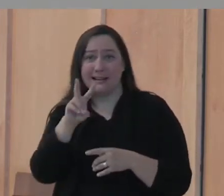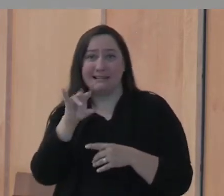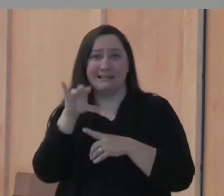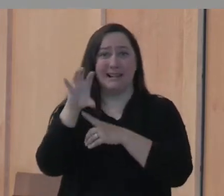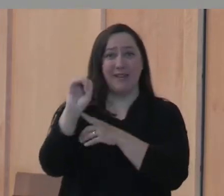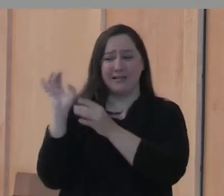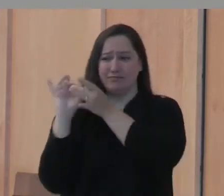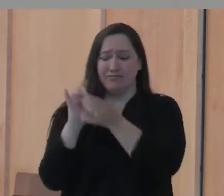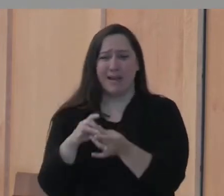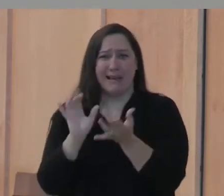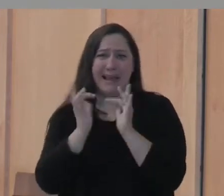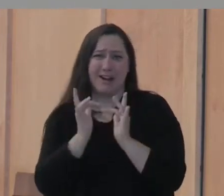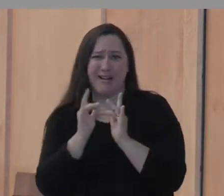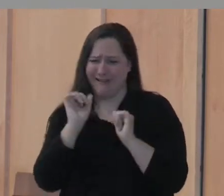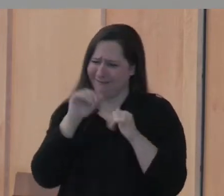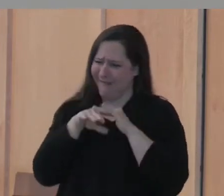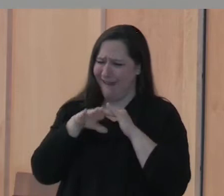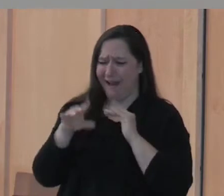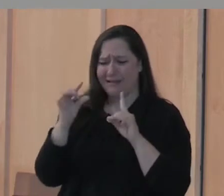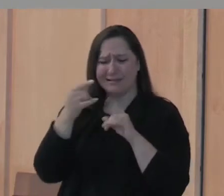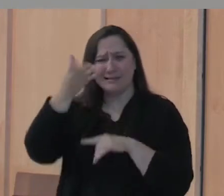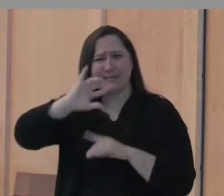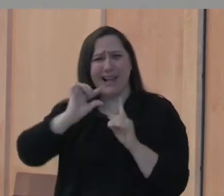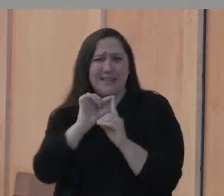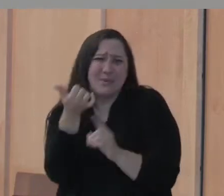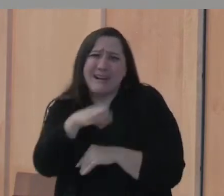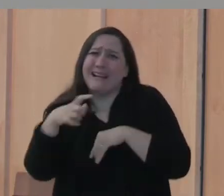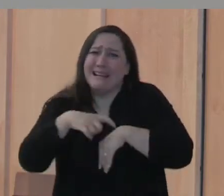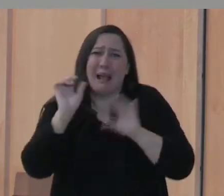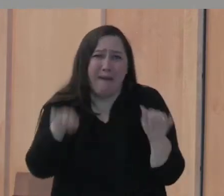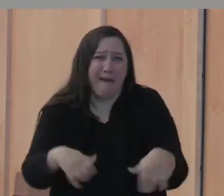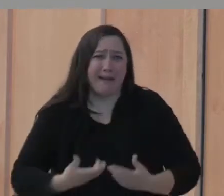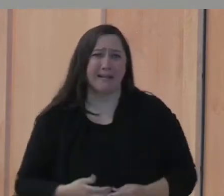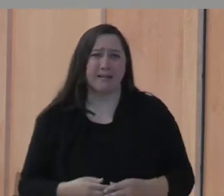internet, you can access the word of God really at any time.